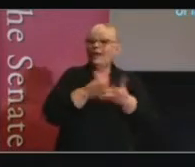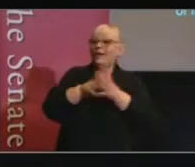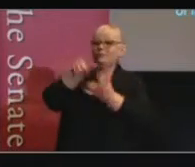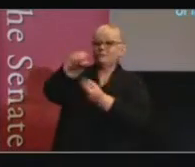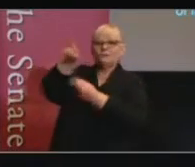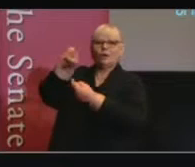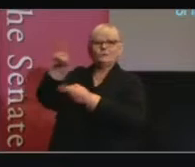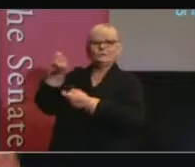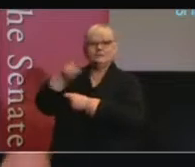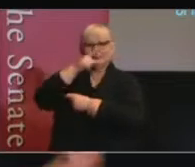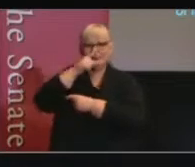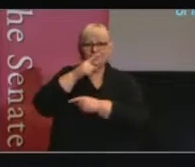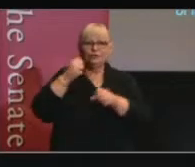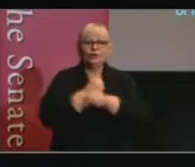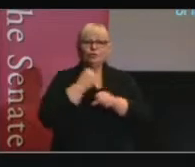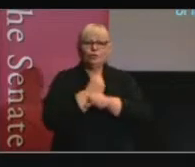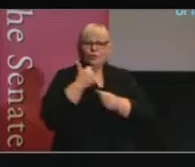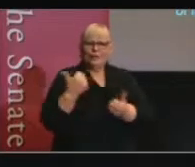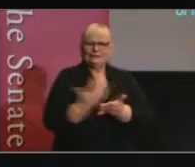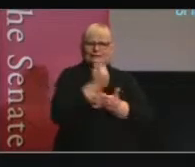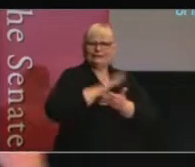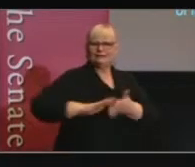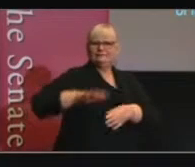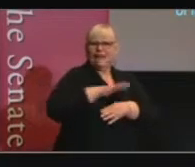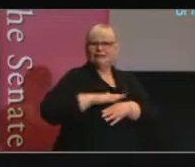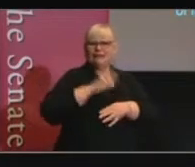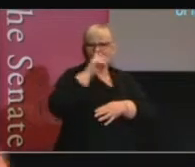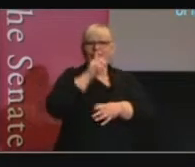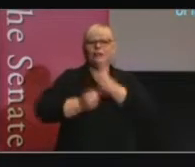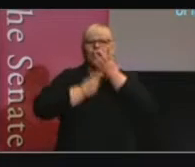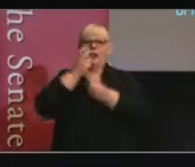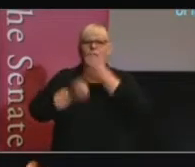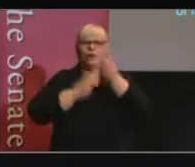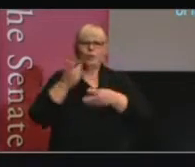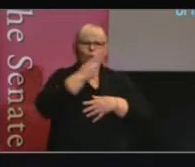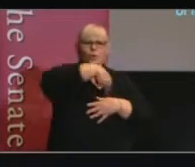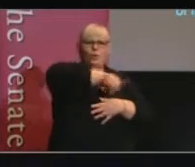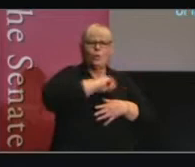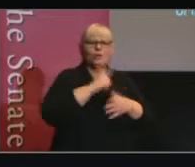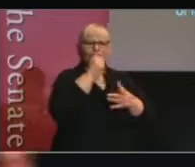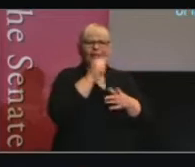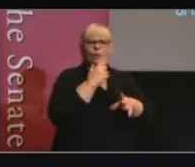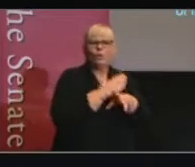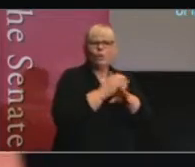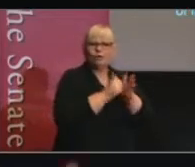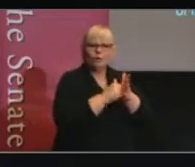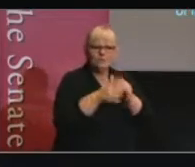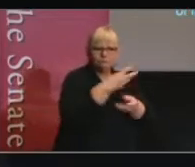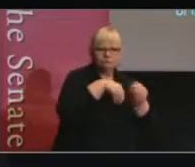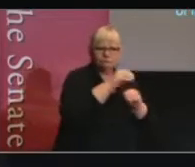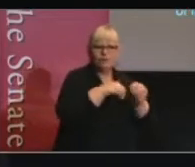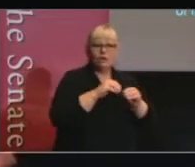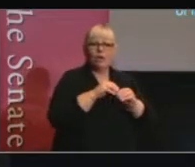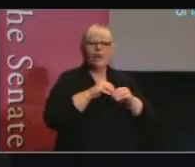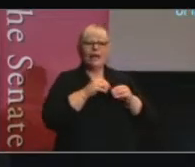to help create that safe space for members to workshop alternatives outside of the public